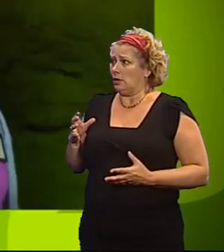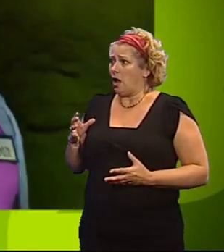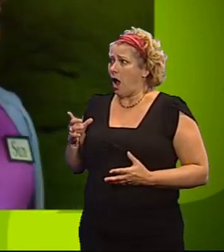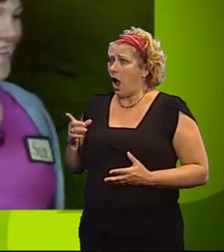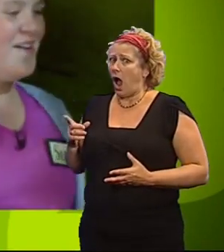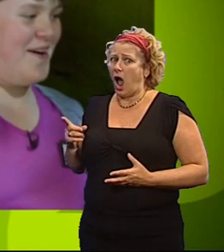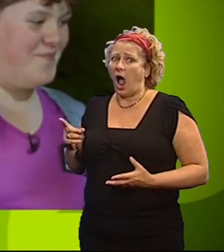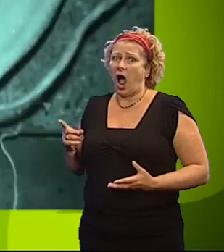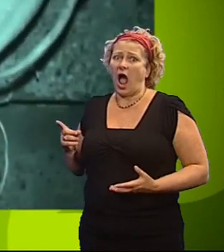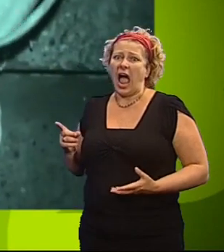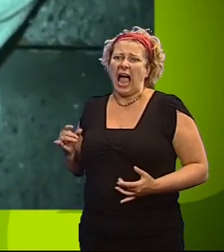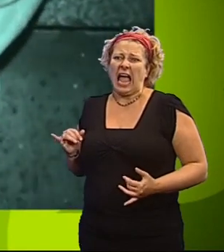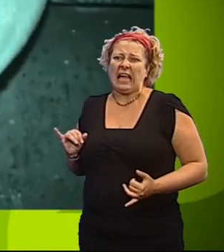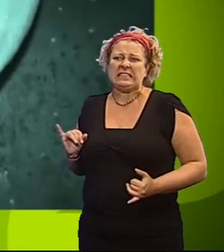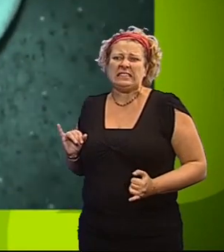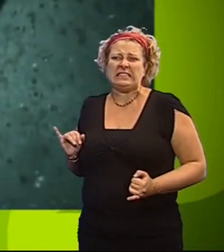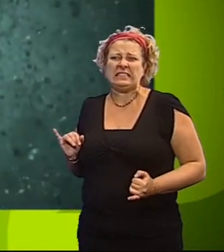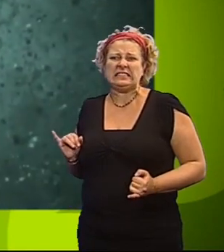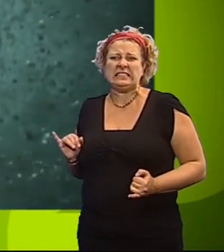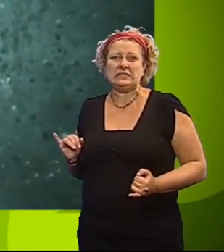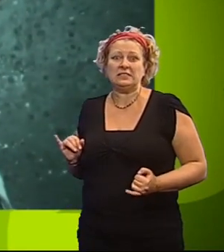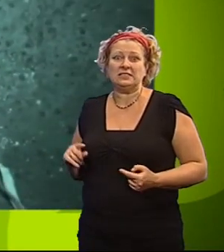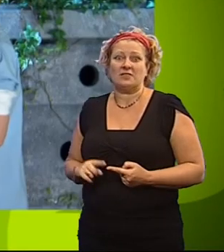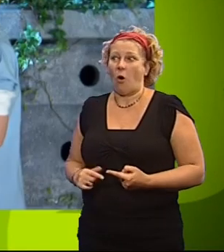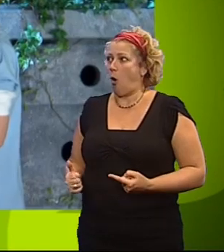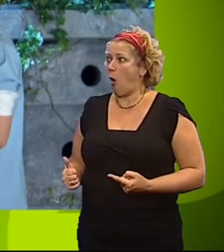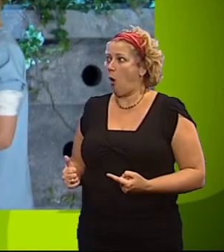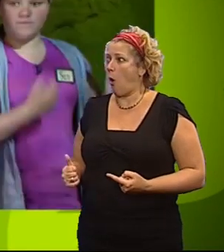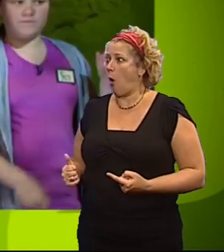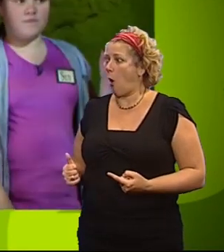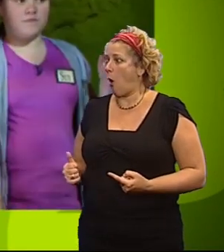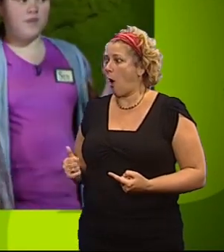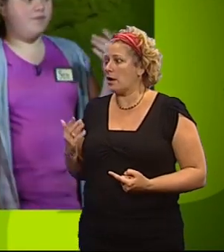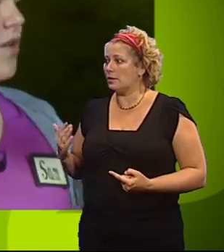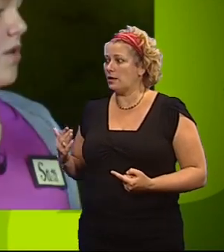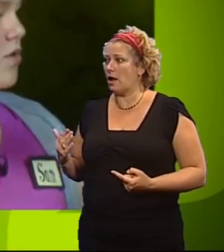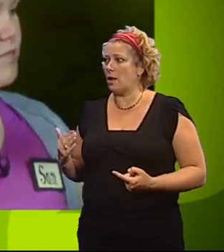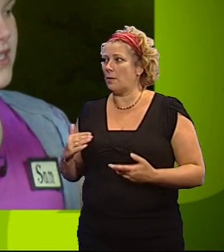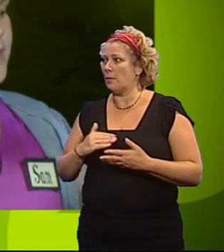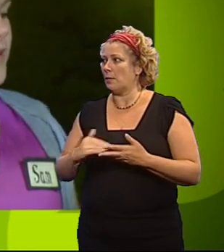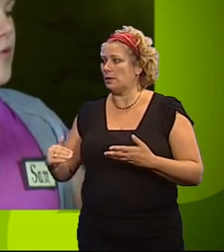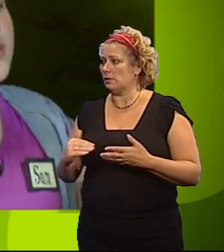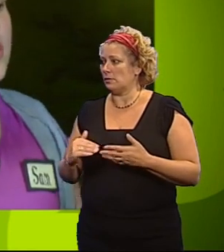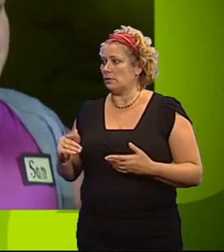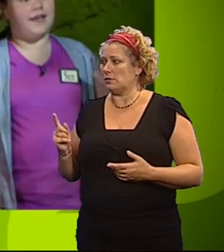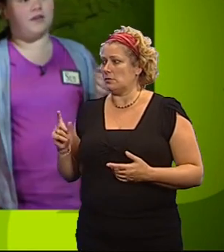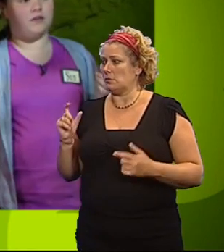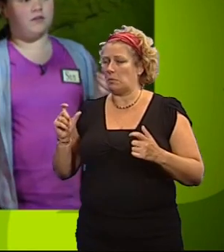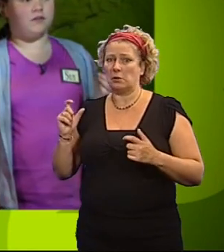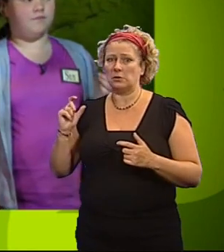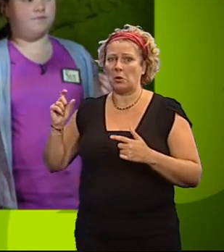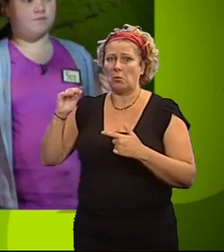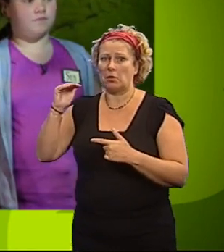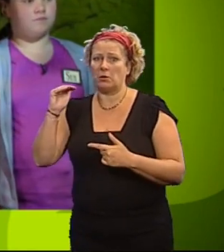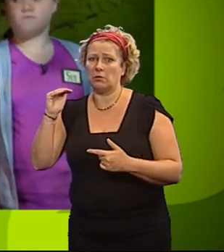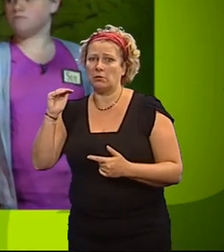Oh, that's disgusting. Great start, Oace. The snake is now in the middle hole. Because it was top last time, maybe it won't top again. Who thinks